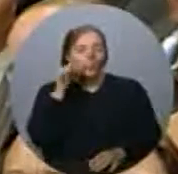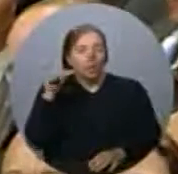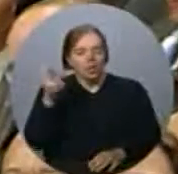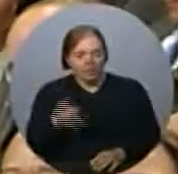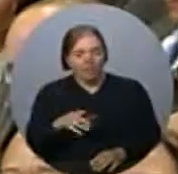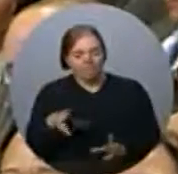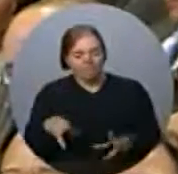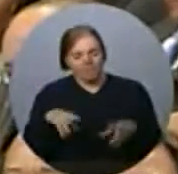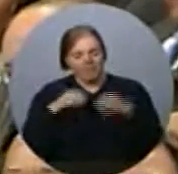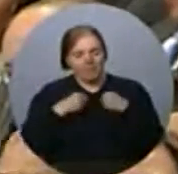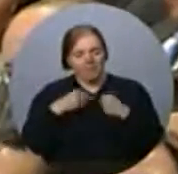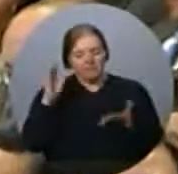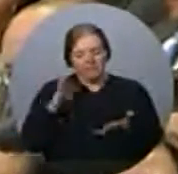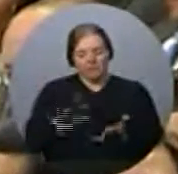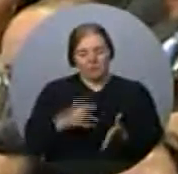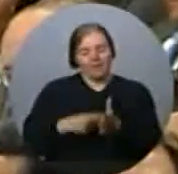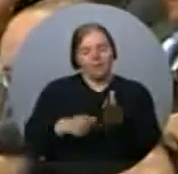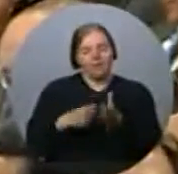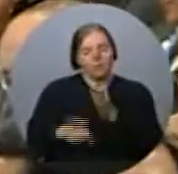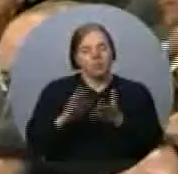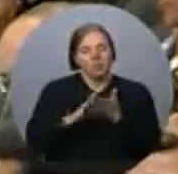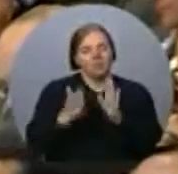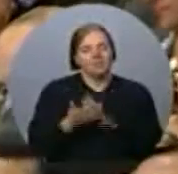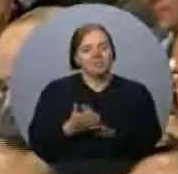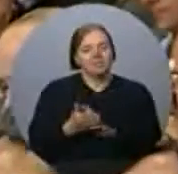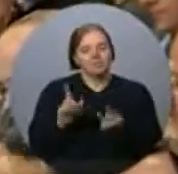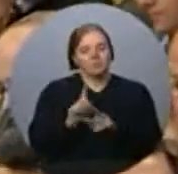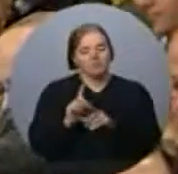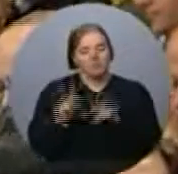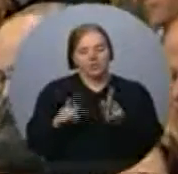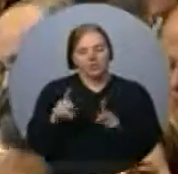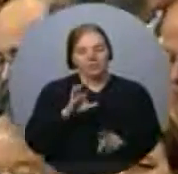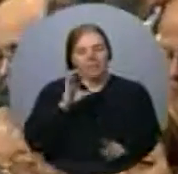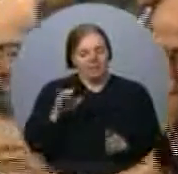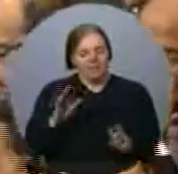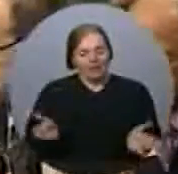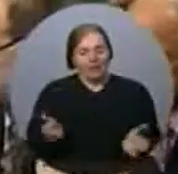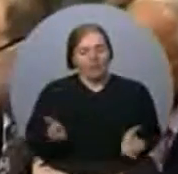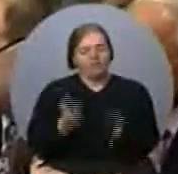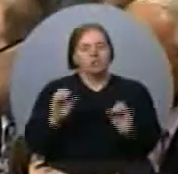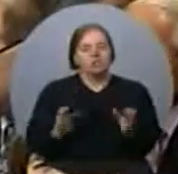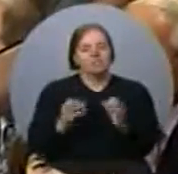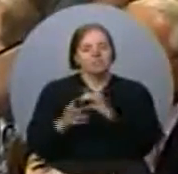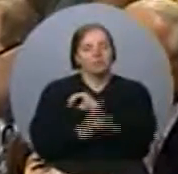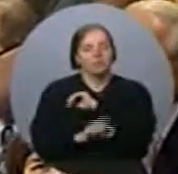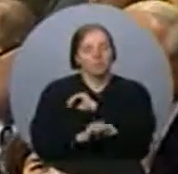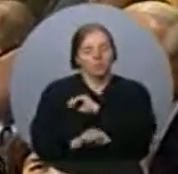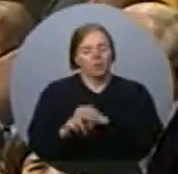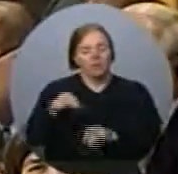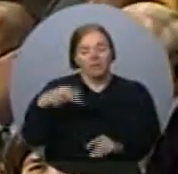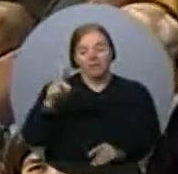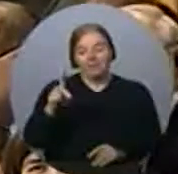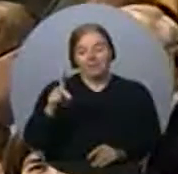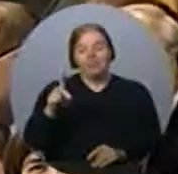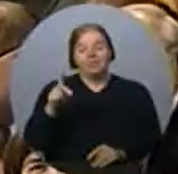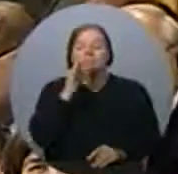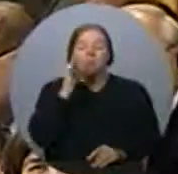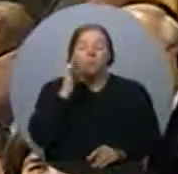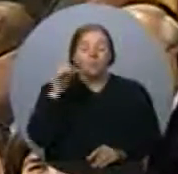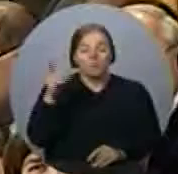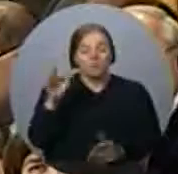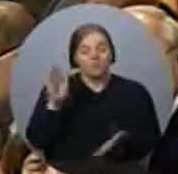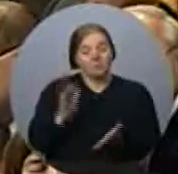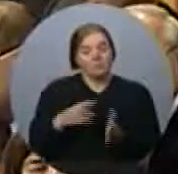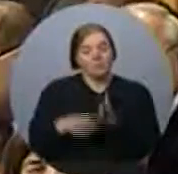for business and Canadians actually helps create jobs. The Manitoba NDP government actually cut business taxes seven times